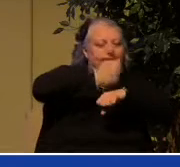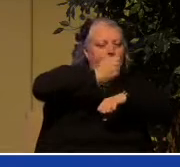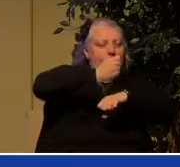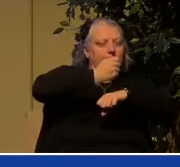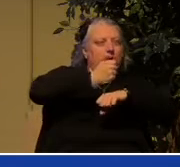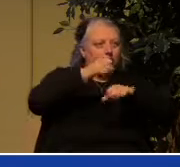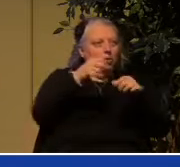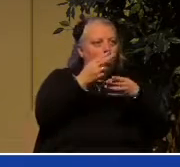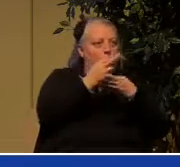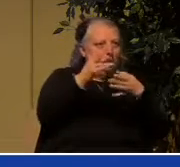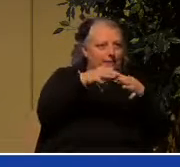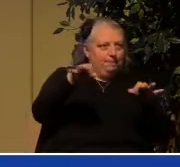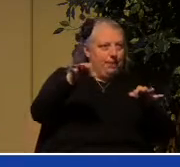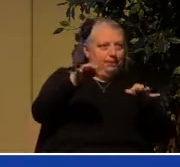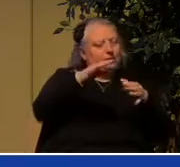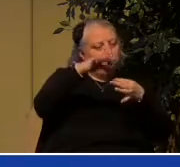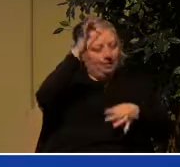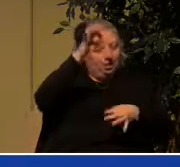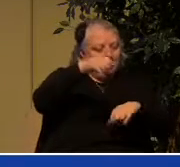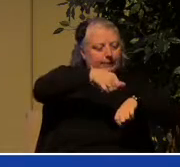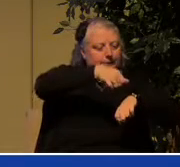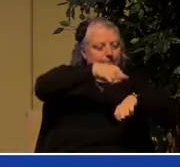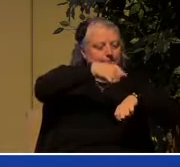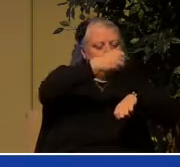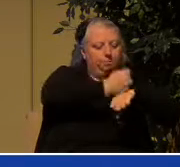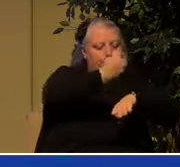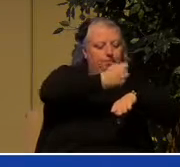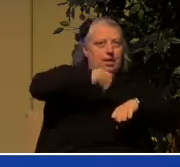spirit in our hearts as a deposit